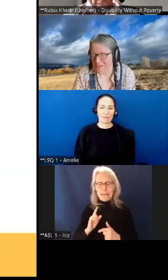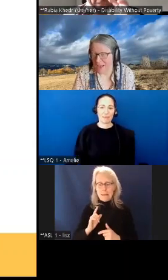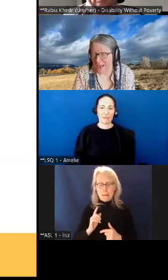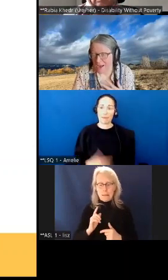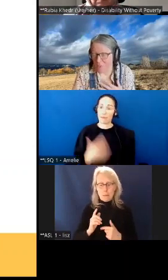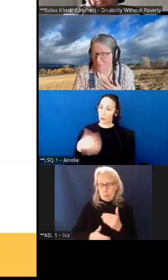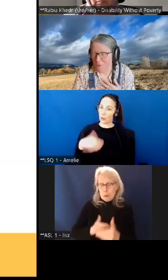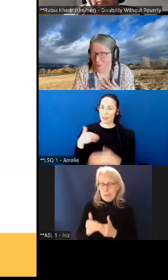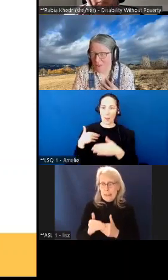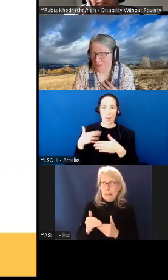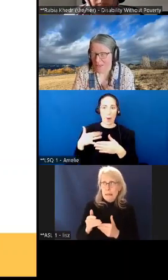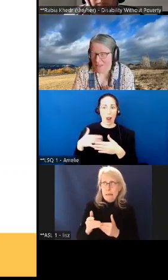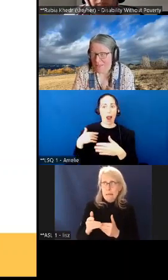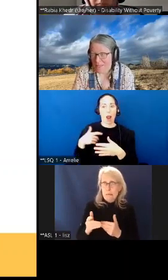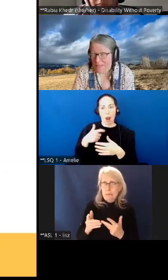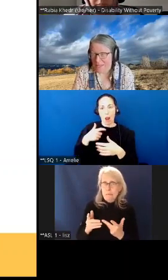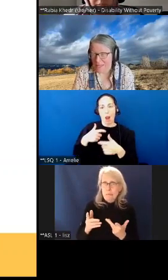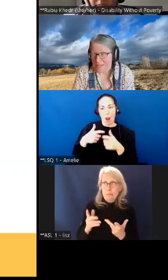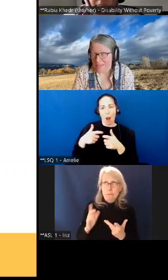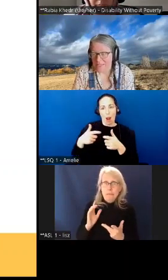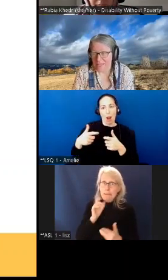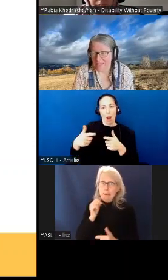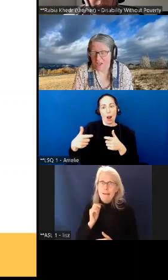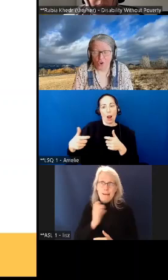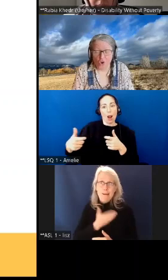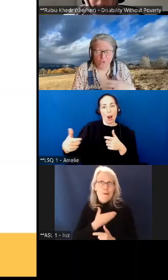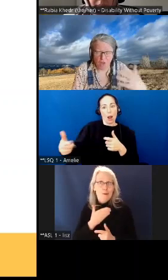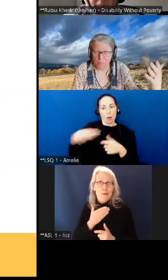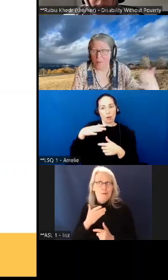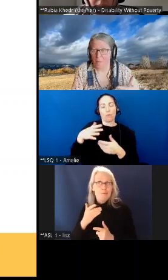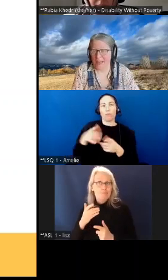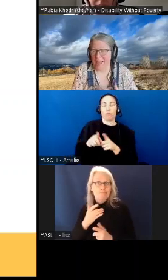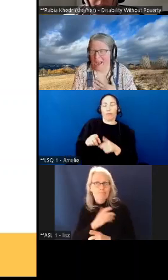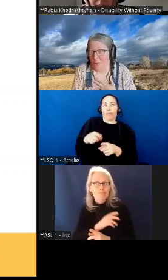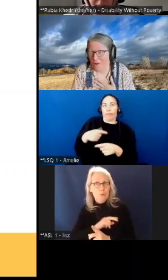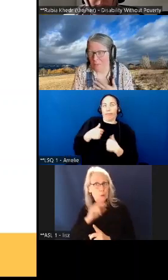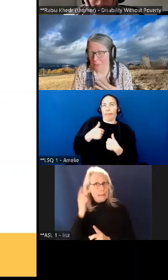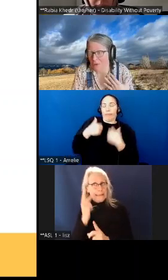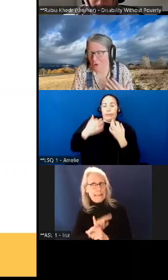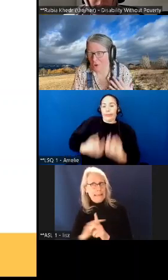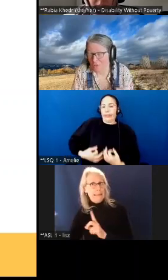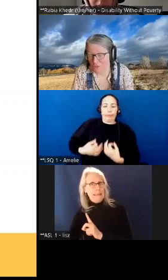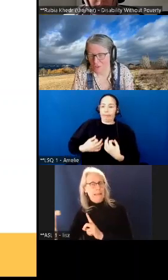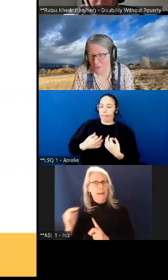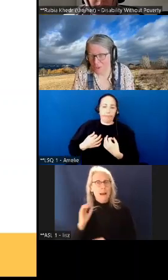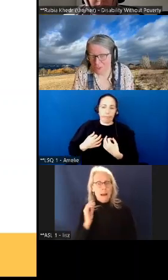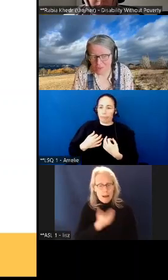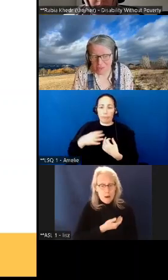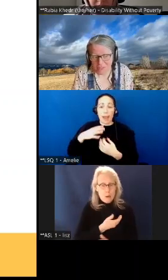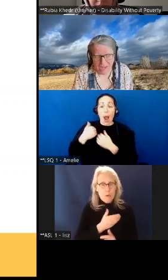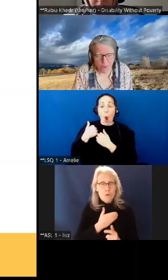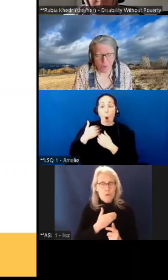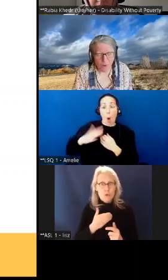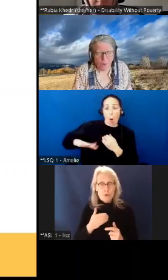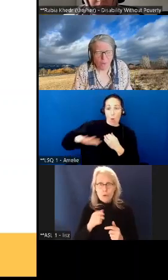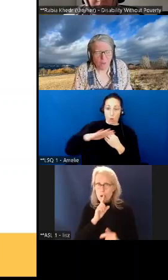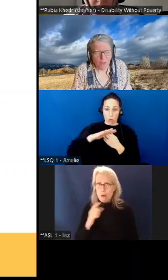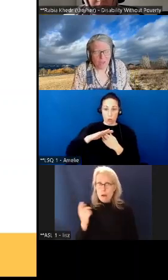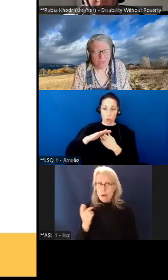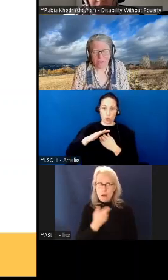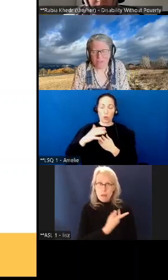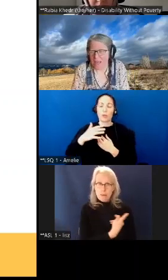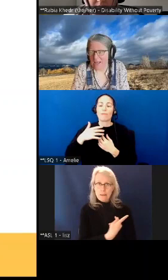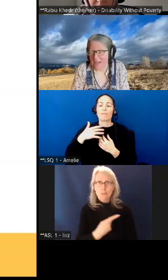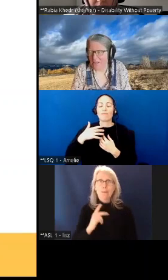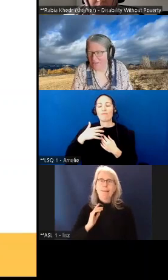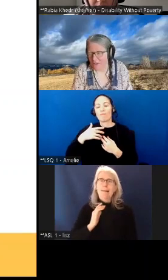and our role in this is and all of that by our i mean all of us you included our role